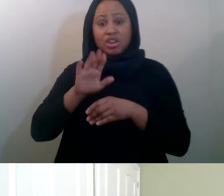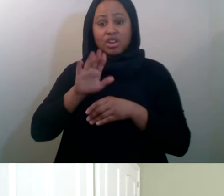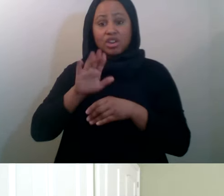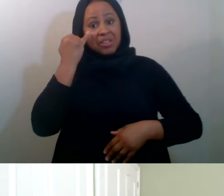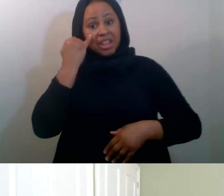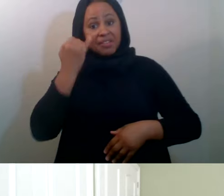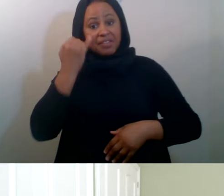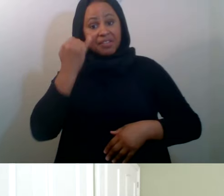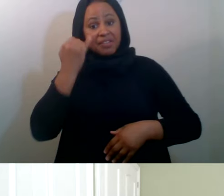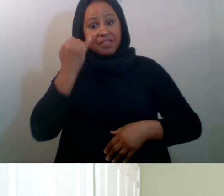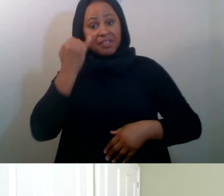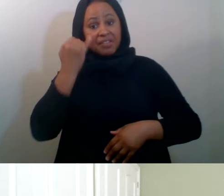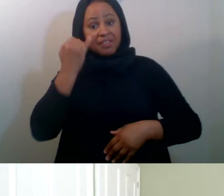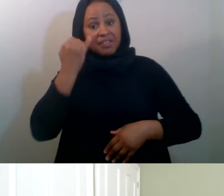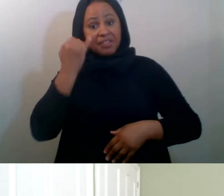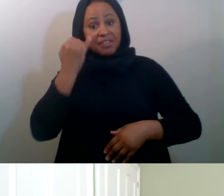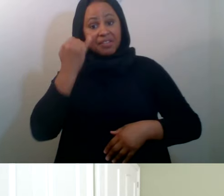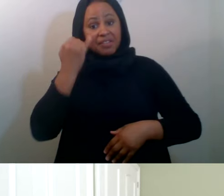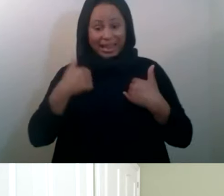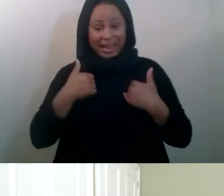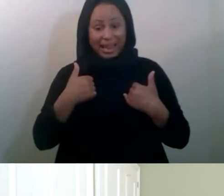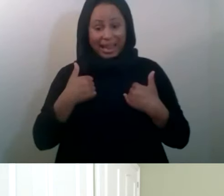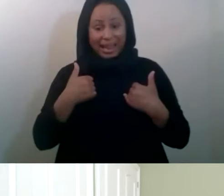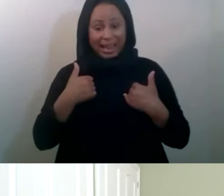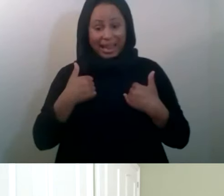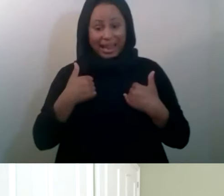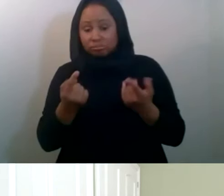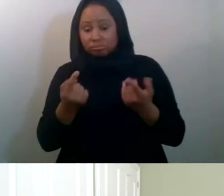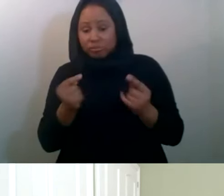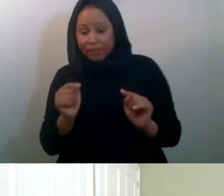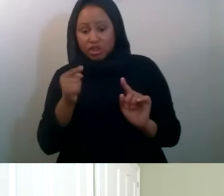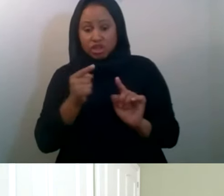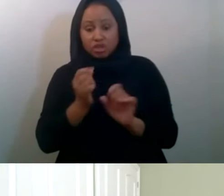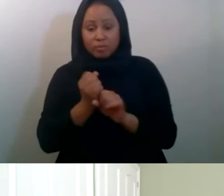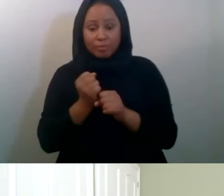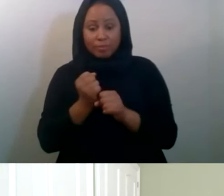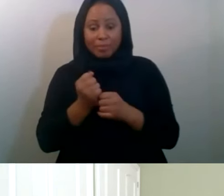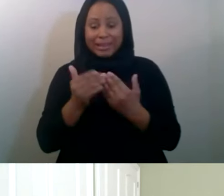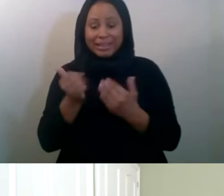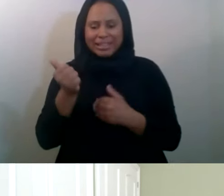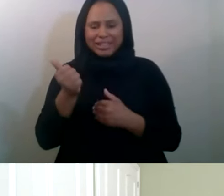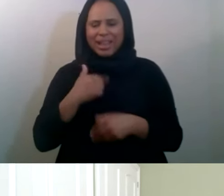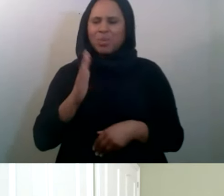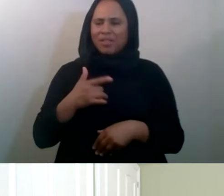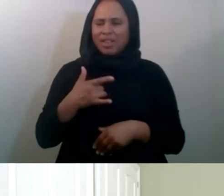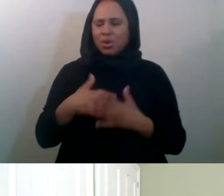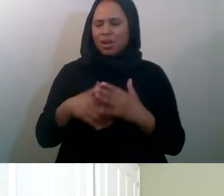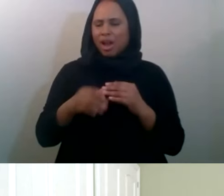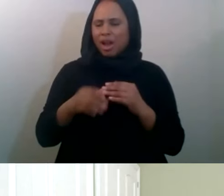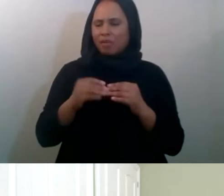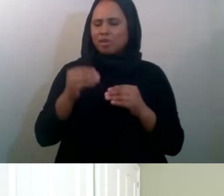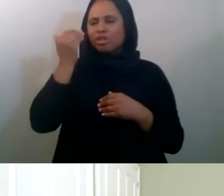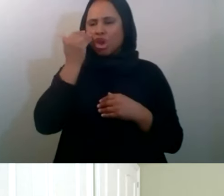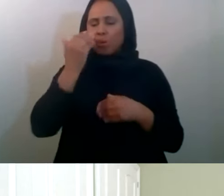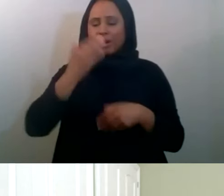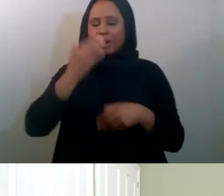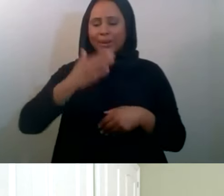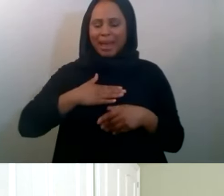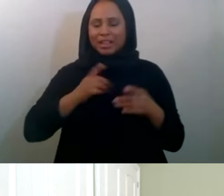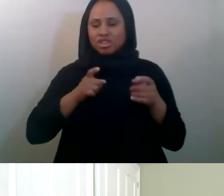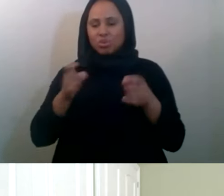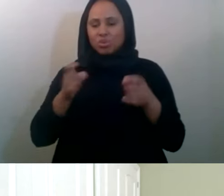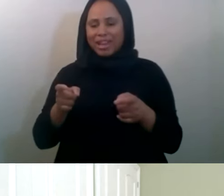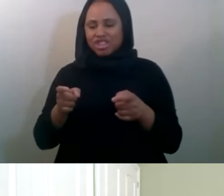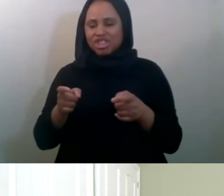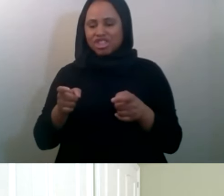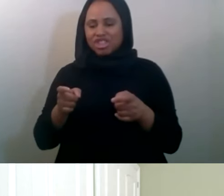that made it easy, I think that'd be, uh, it would make me feel comfortable knowing that my donation is going to people right